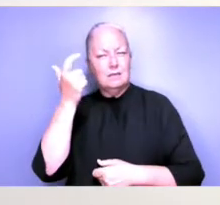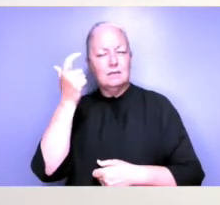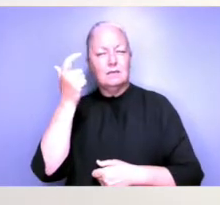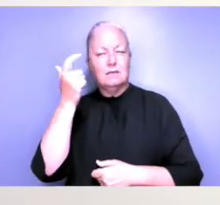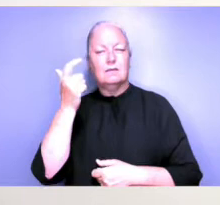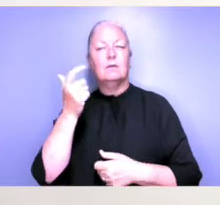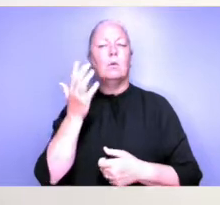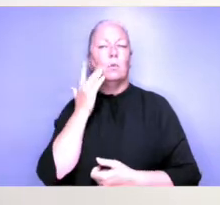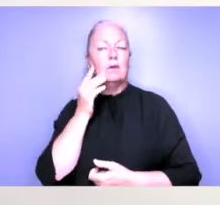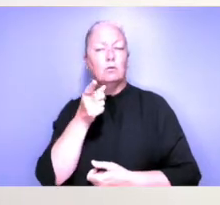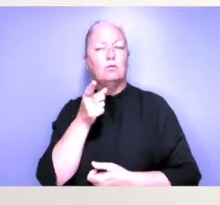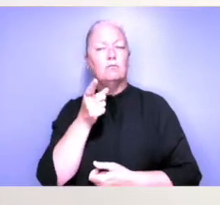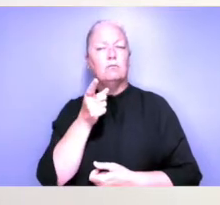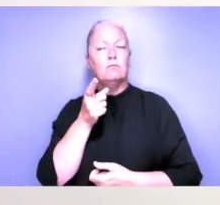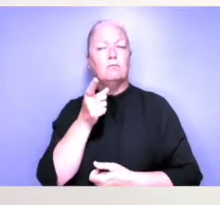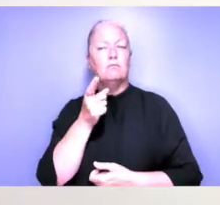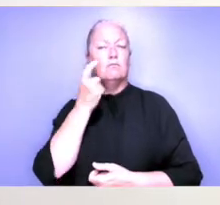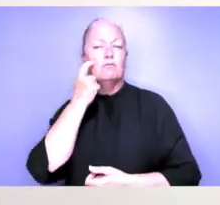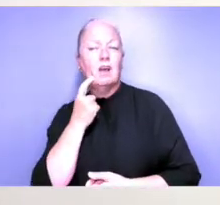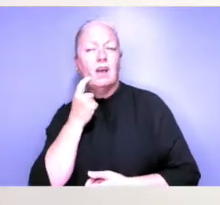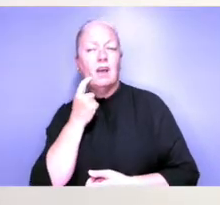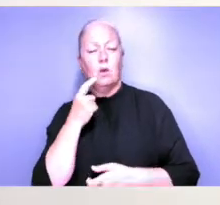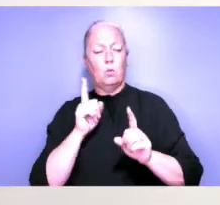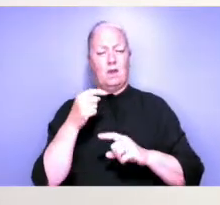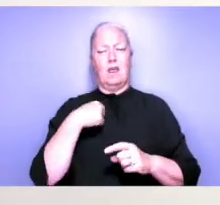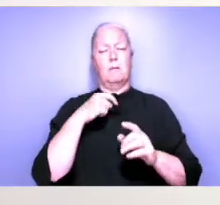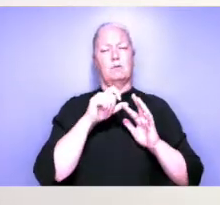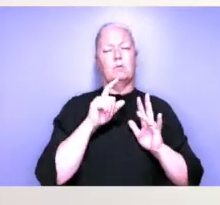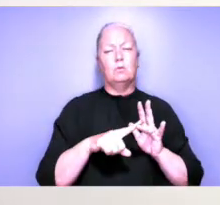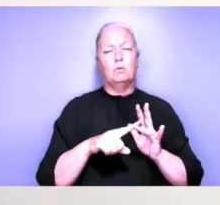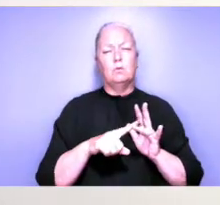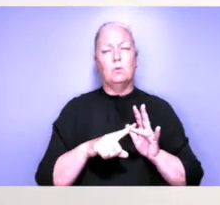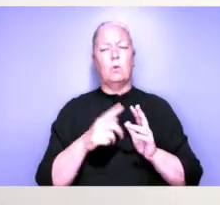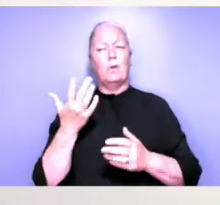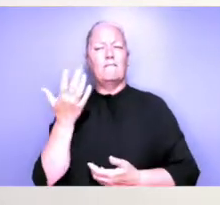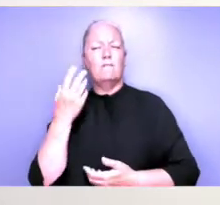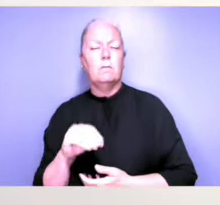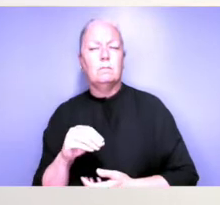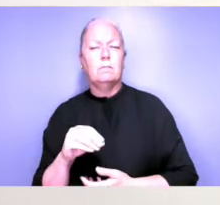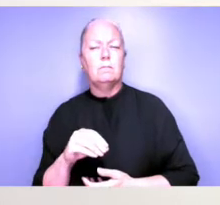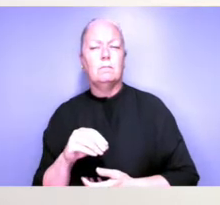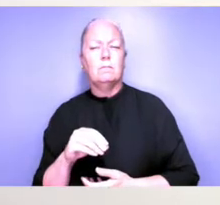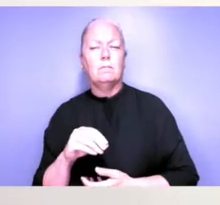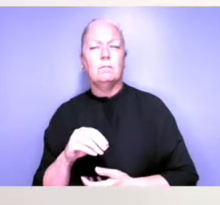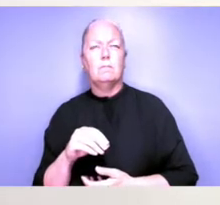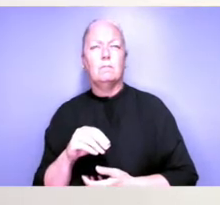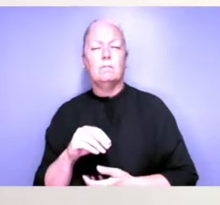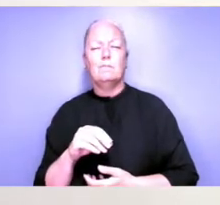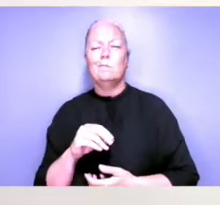where any attempt at any of the things that I'm doing kind of fundamentally comes from, is by like,